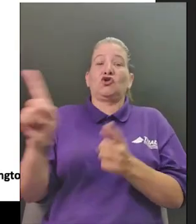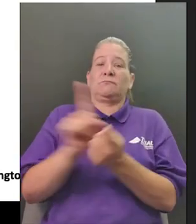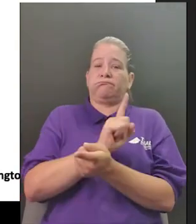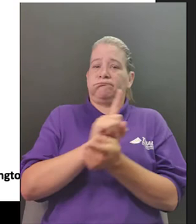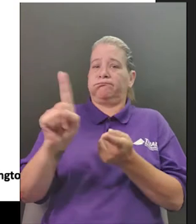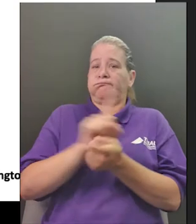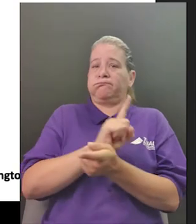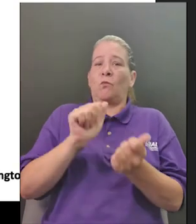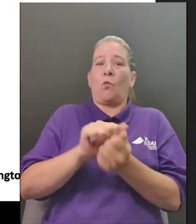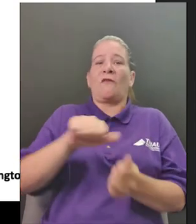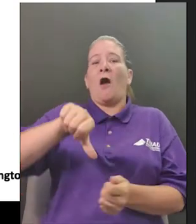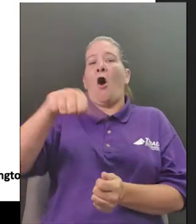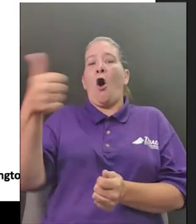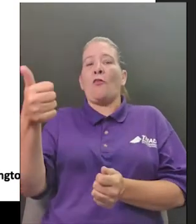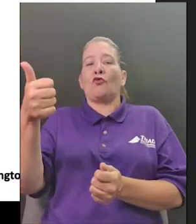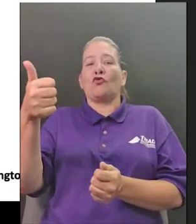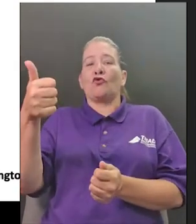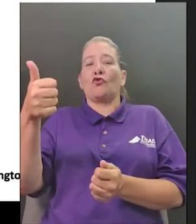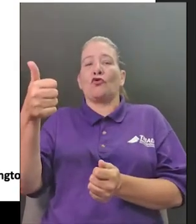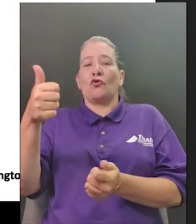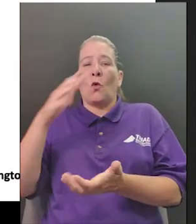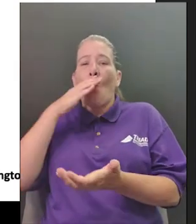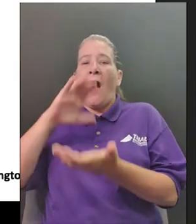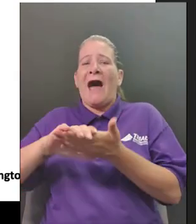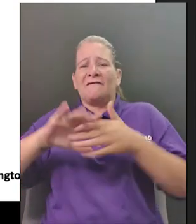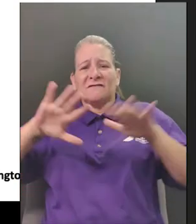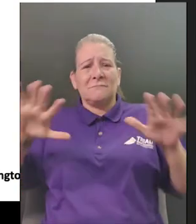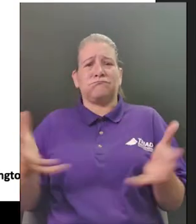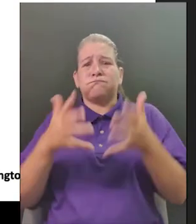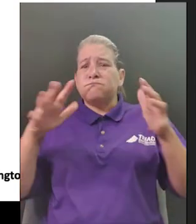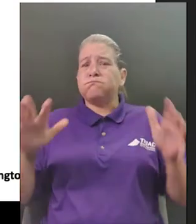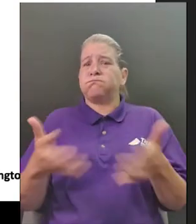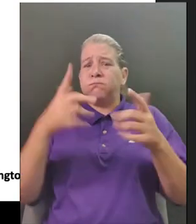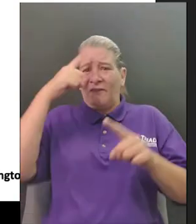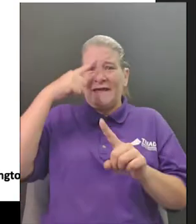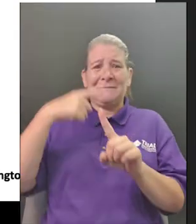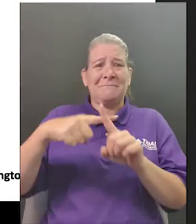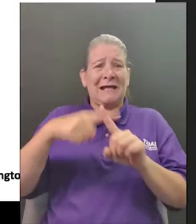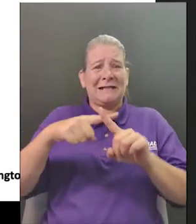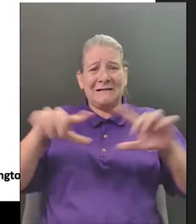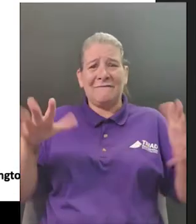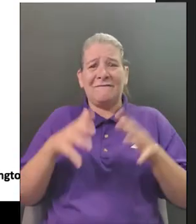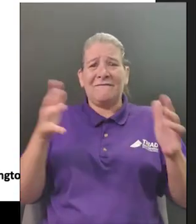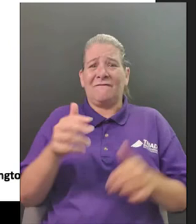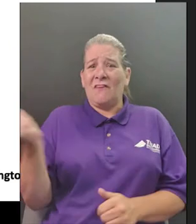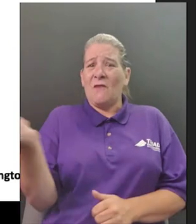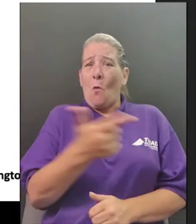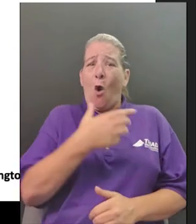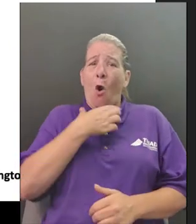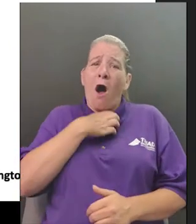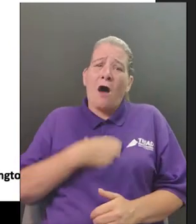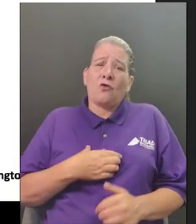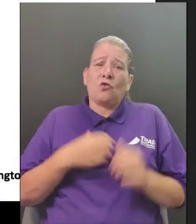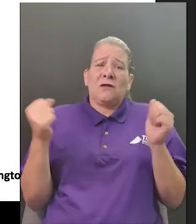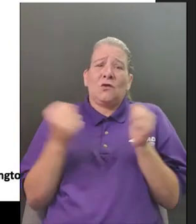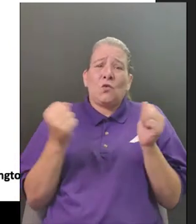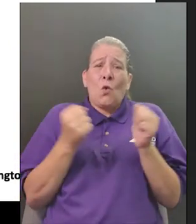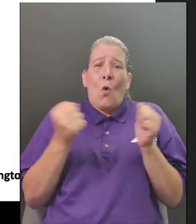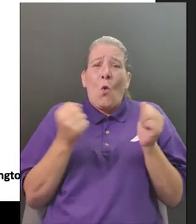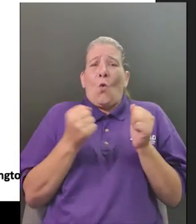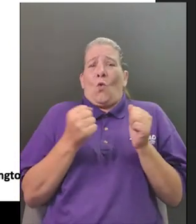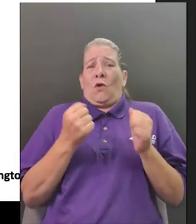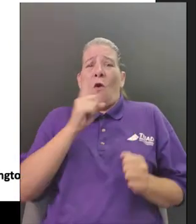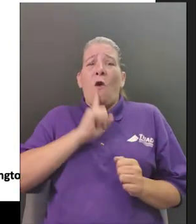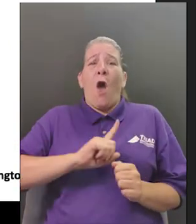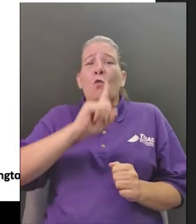but this is his wife first lady martha washington and martha didn't want to sit at home